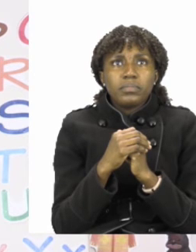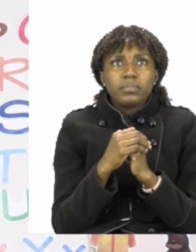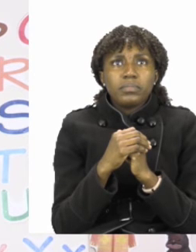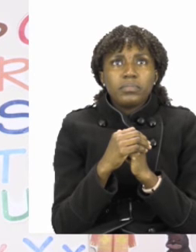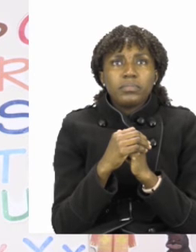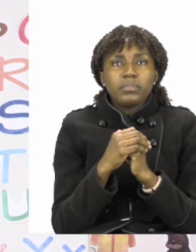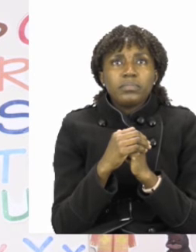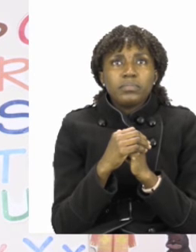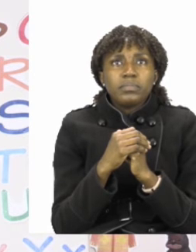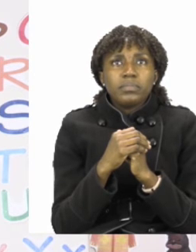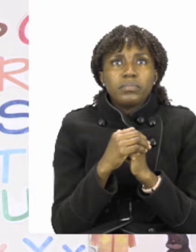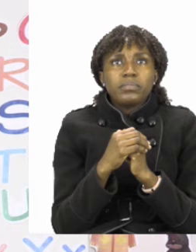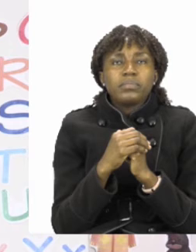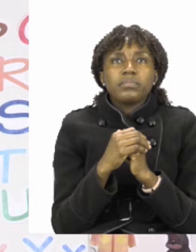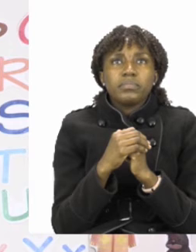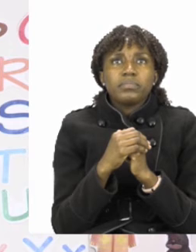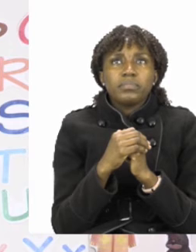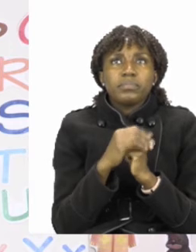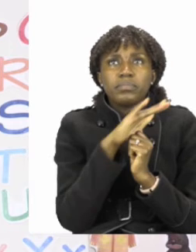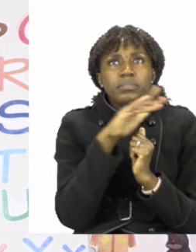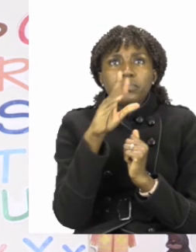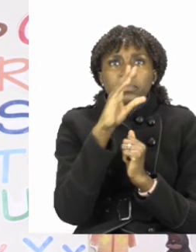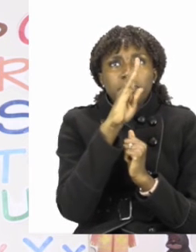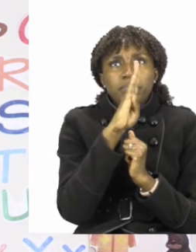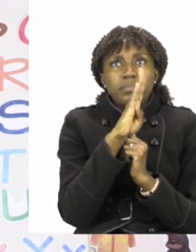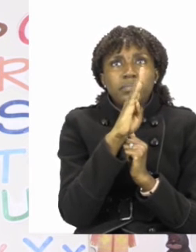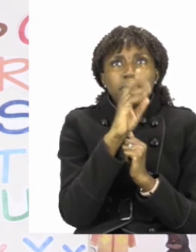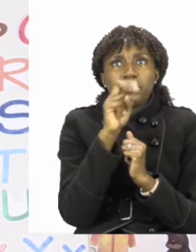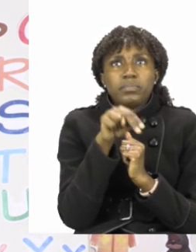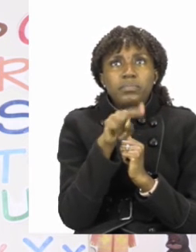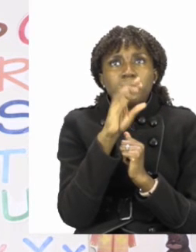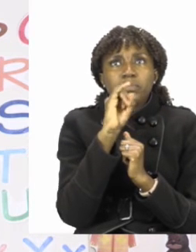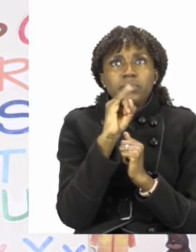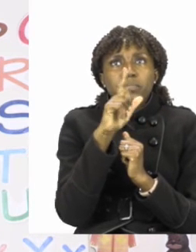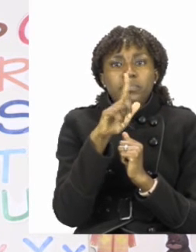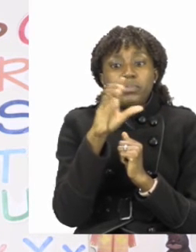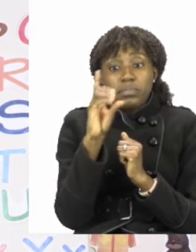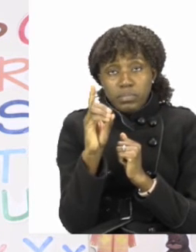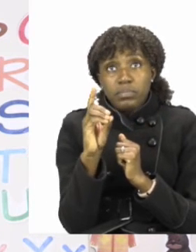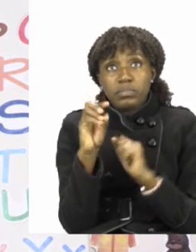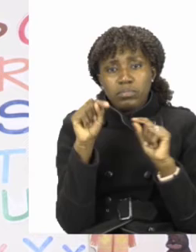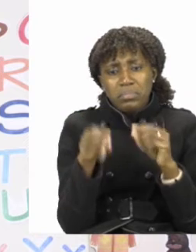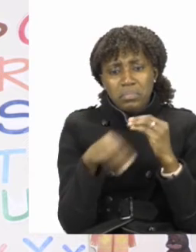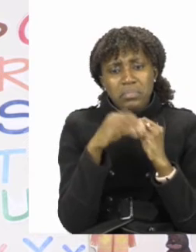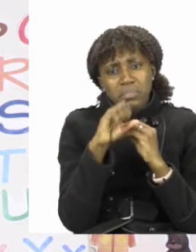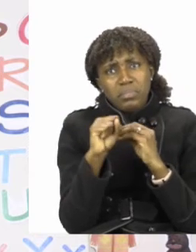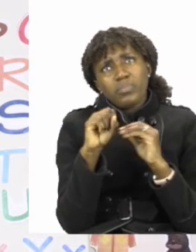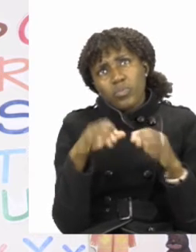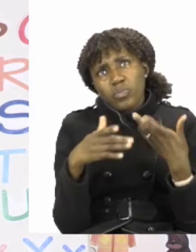Let's find out. We want to write the word build. And then